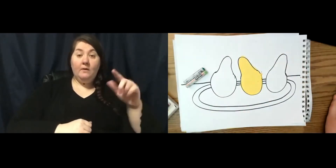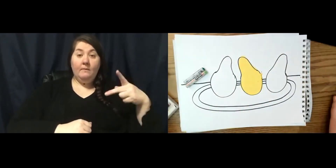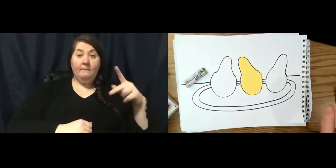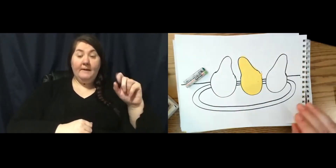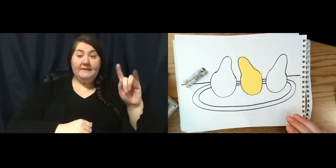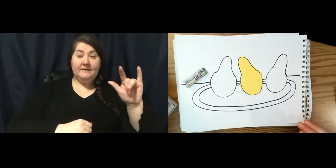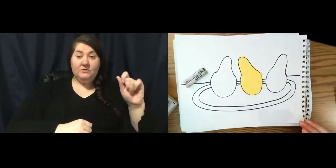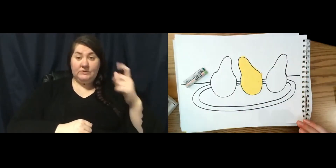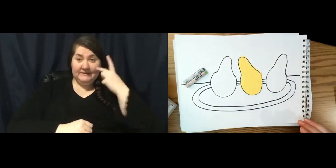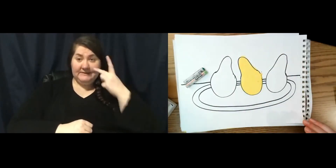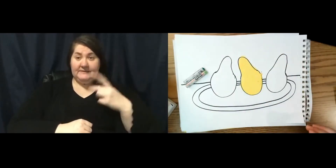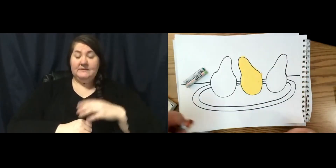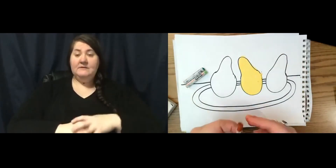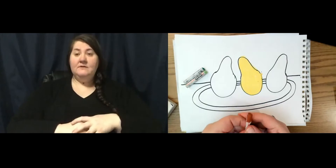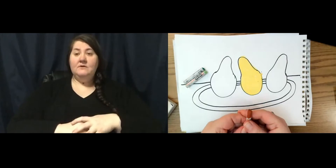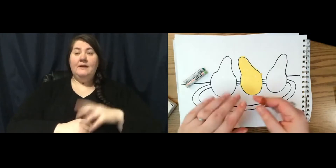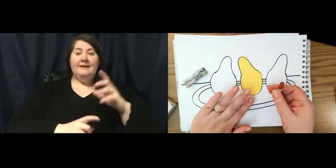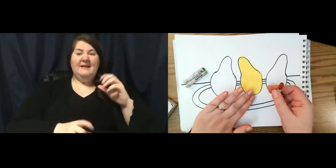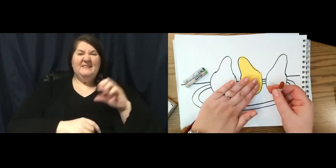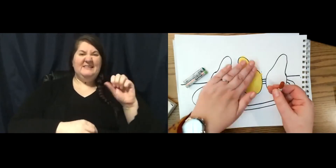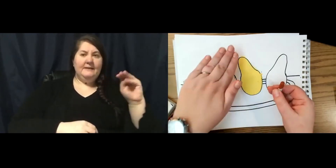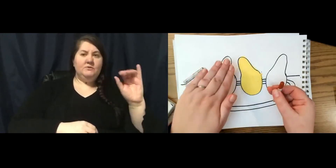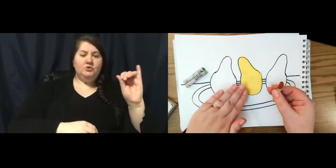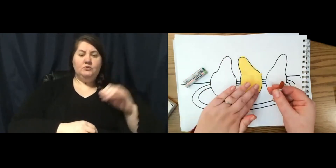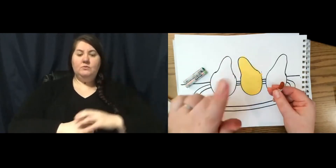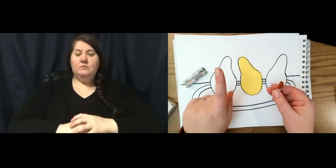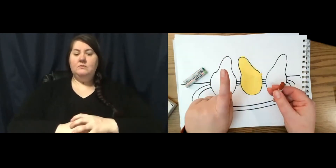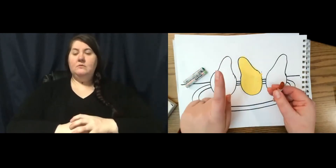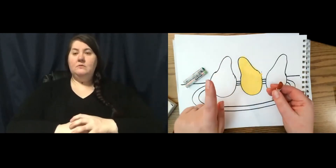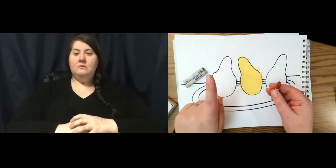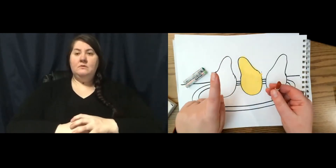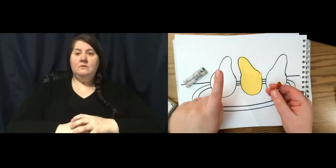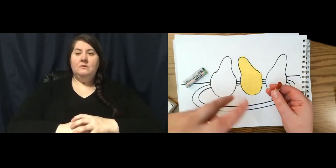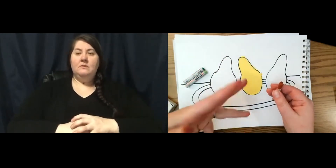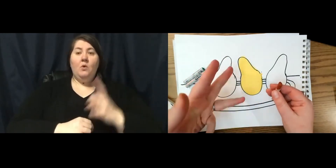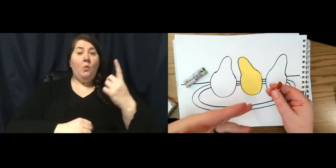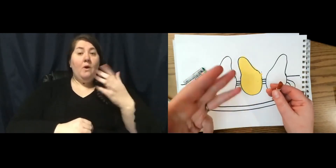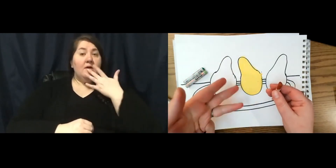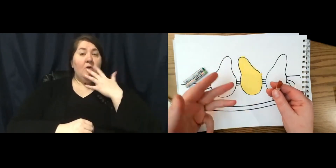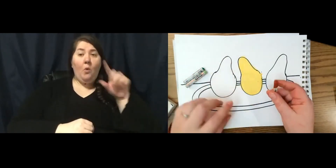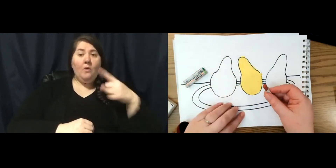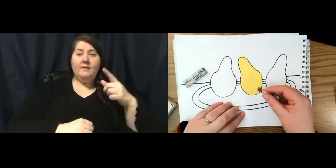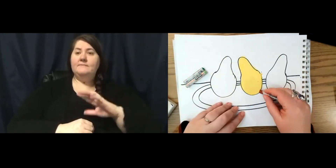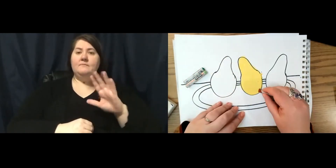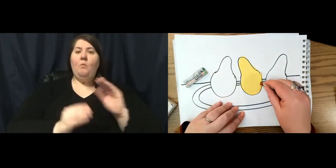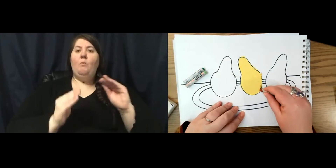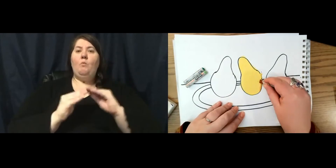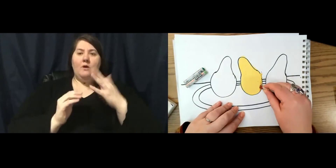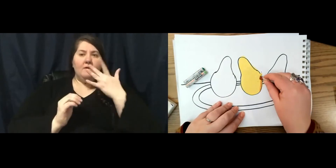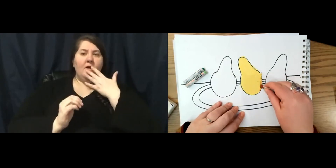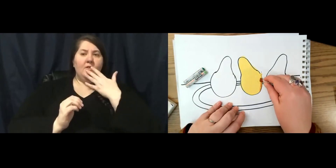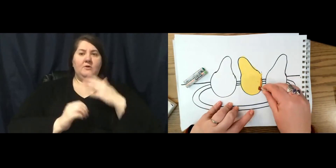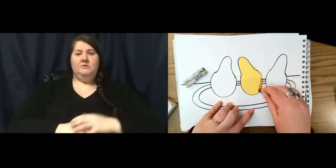see with Sam's work is that he doesn't just leave things one color. He uses more colors in the